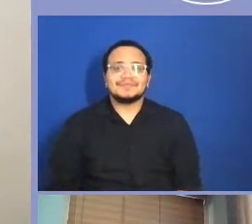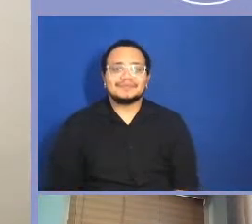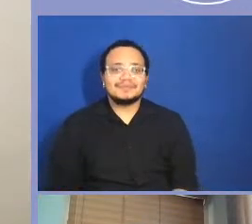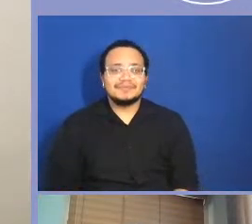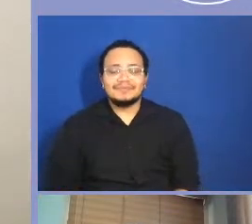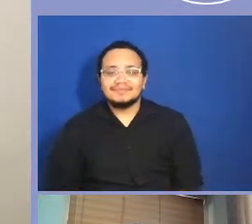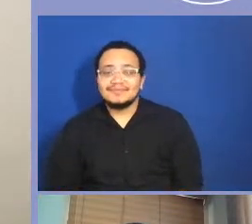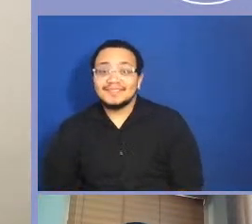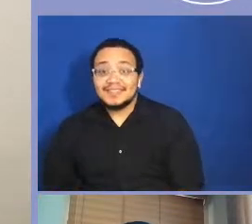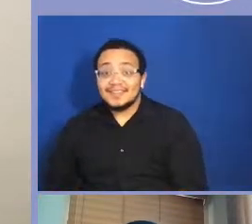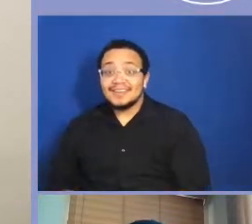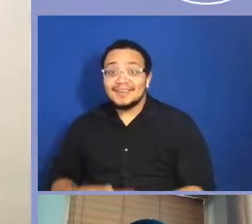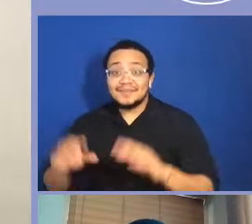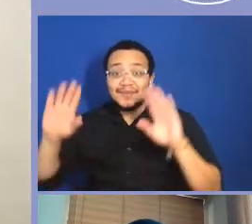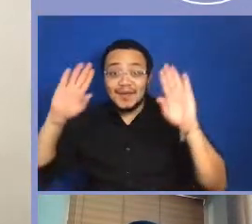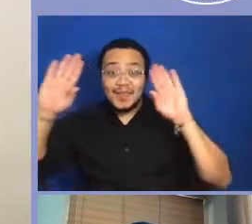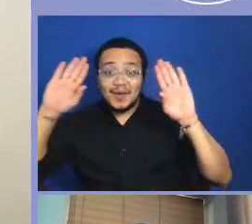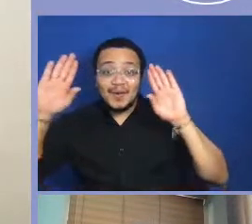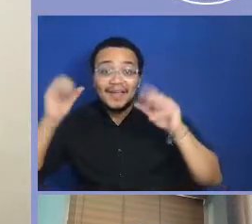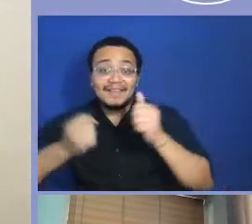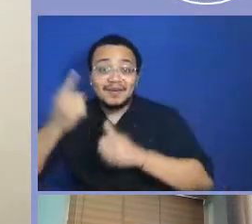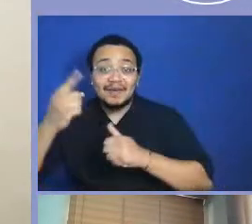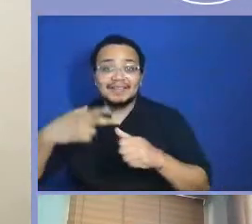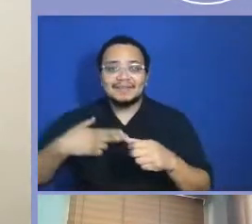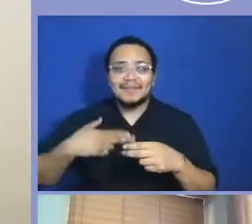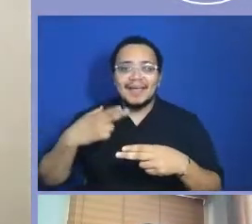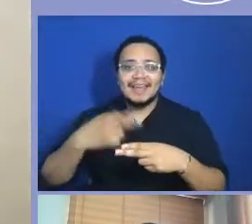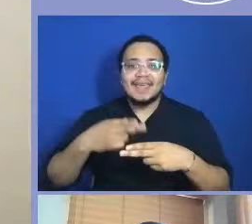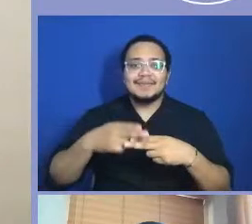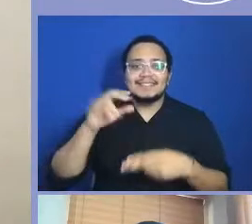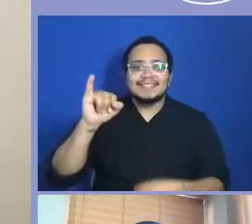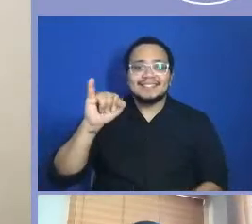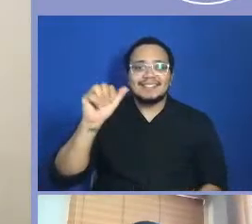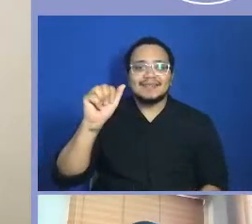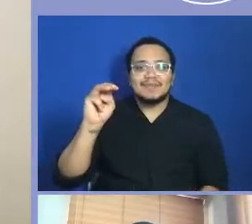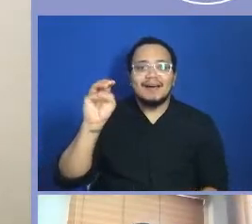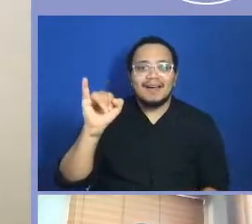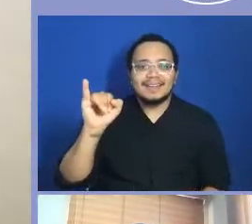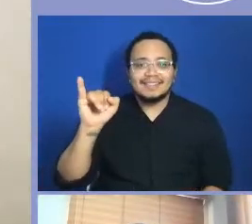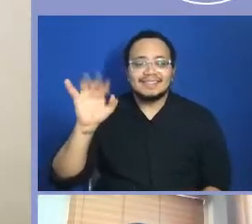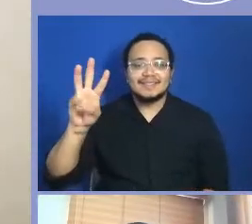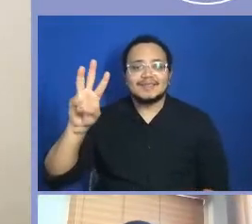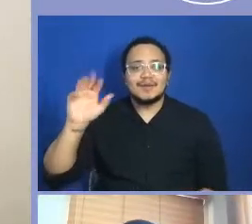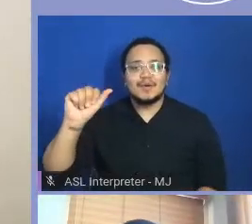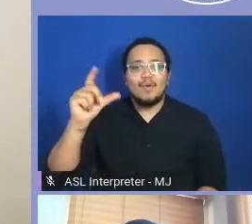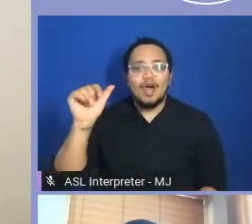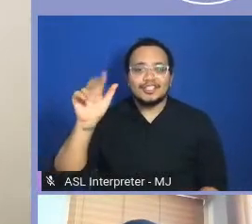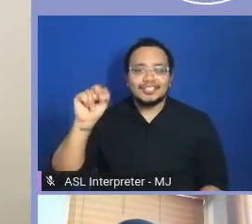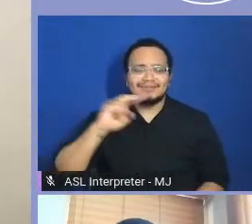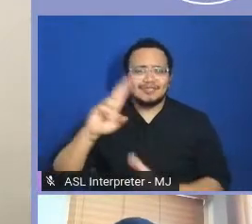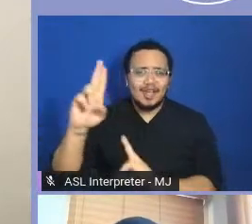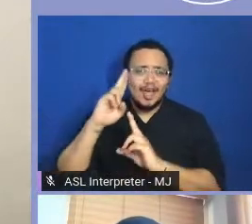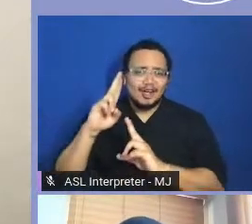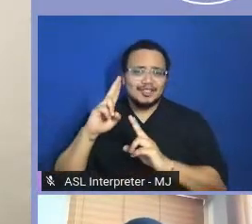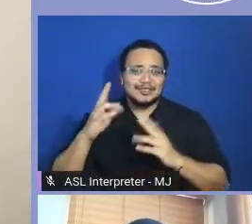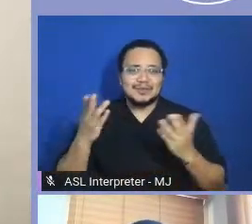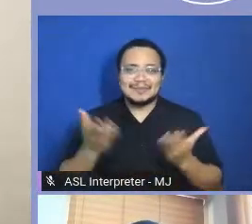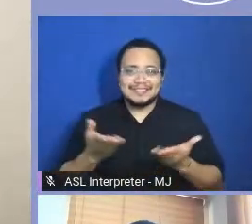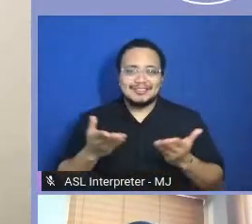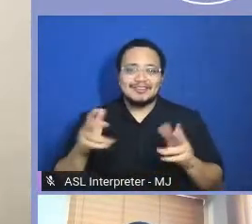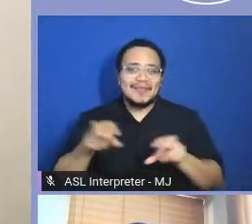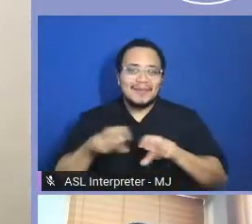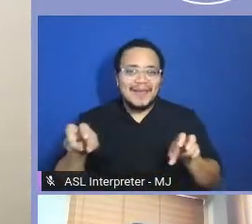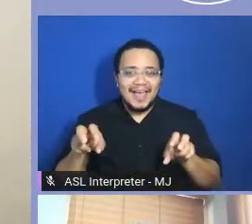Hi, everybody. My name is Amani Washington. I just want to say I'm first and foremost honored to be on the panel